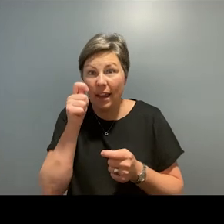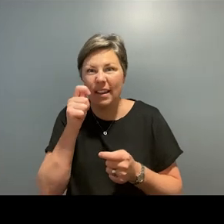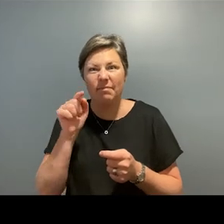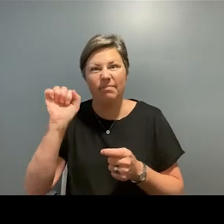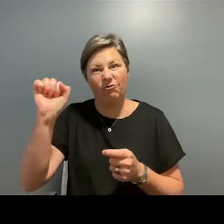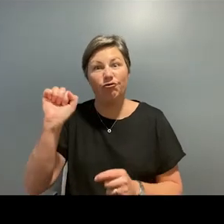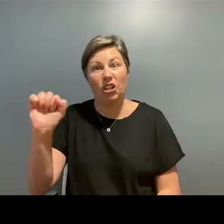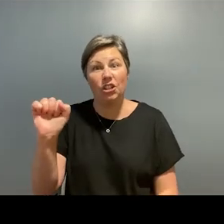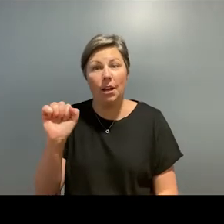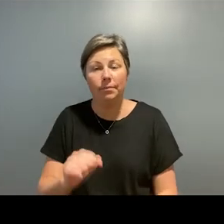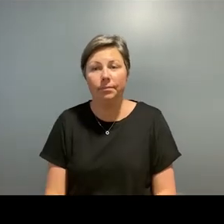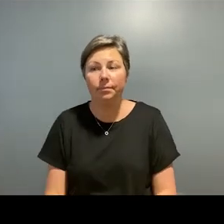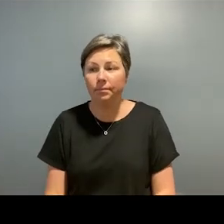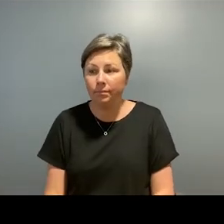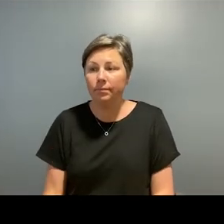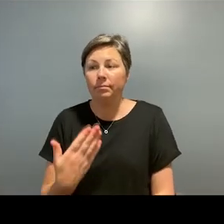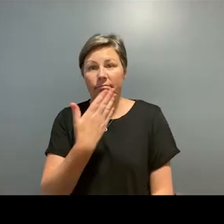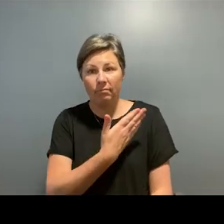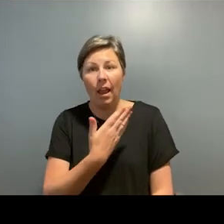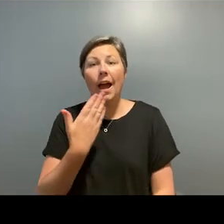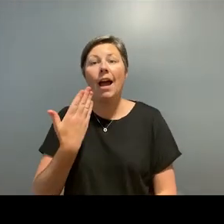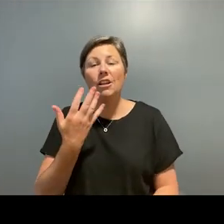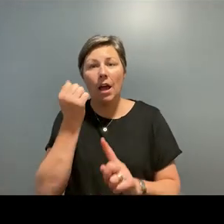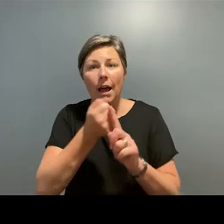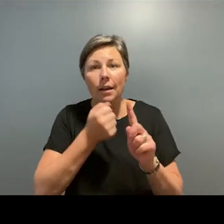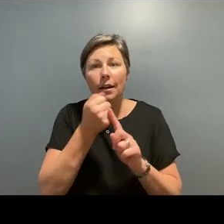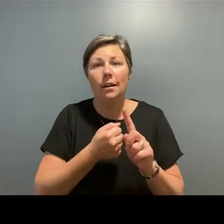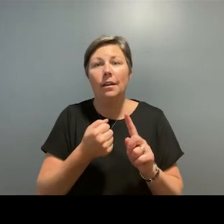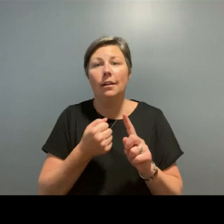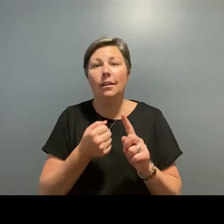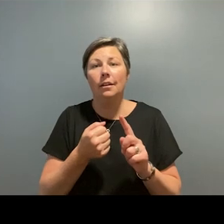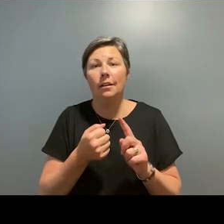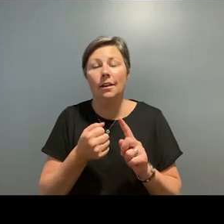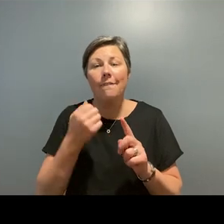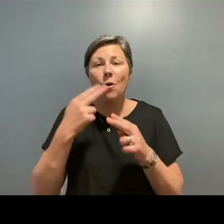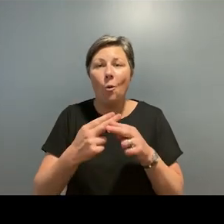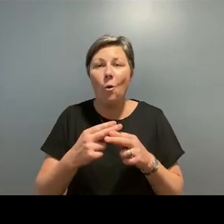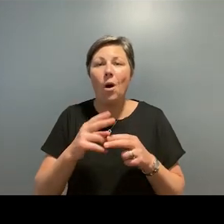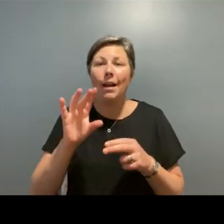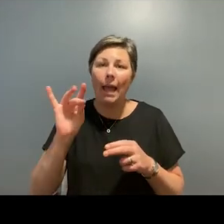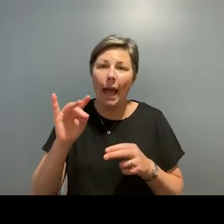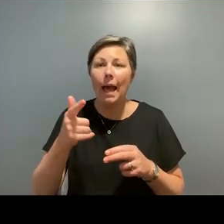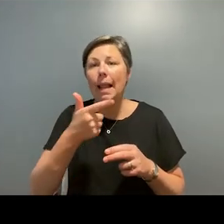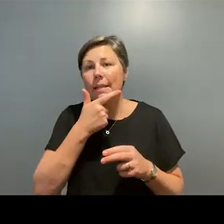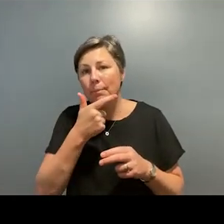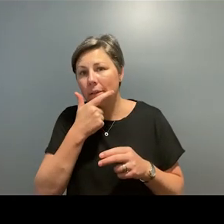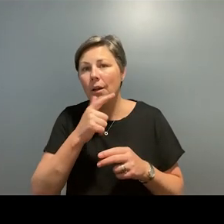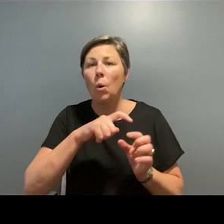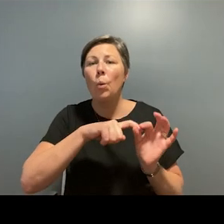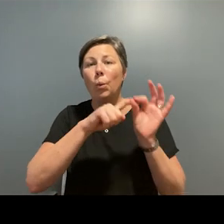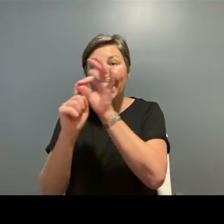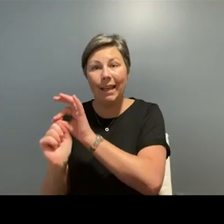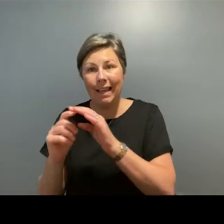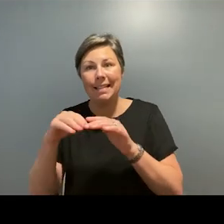zinelli moholy a visual activist from south africa champion black lesbian gay trans queer and intersex